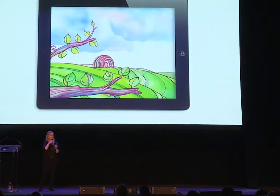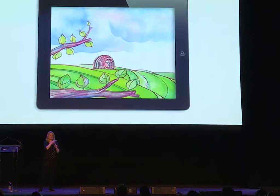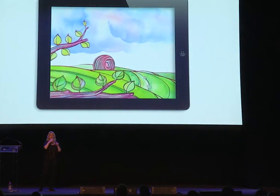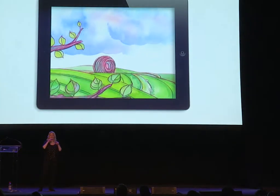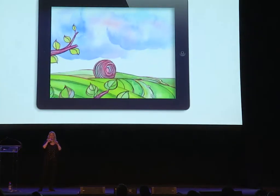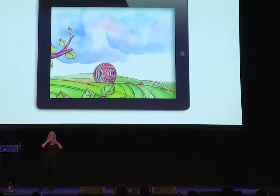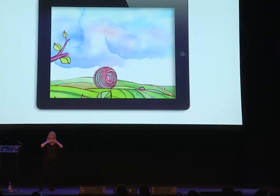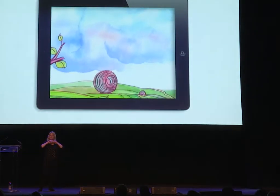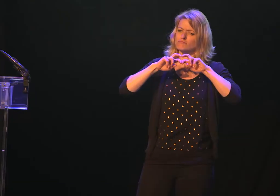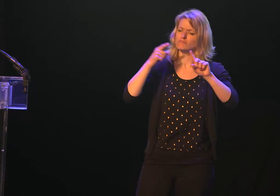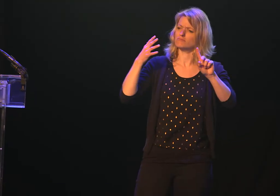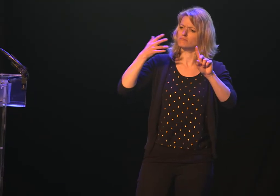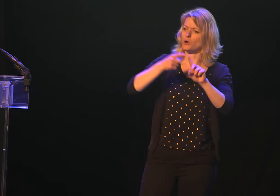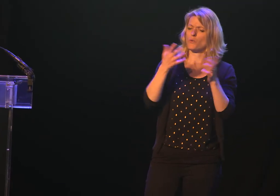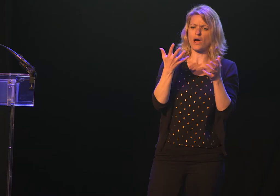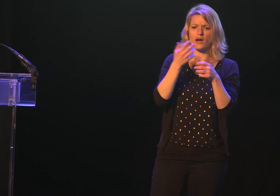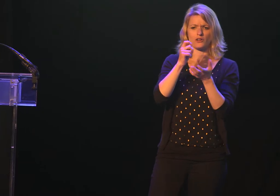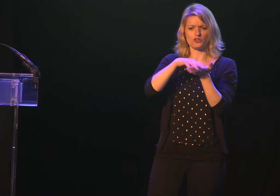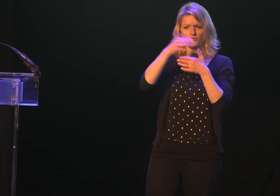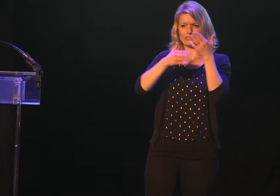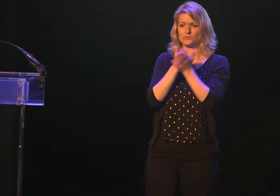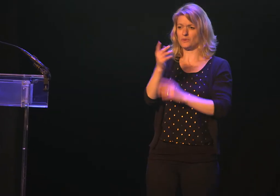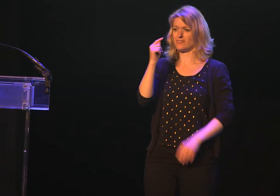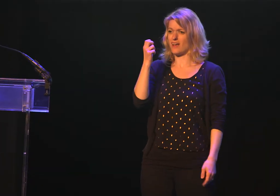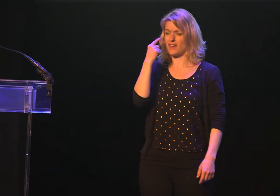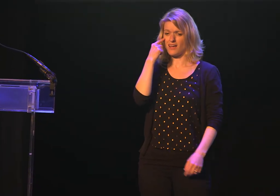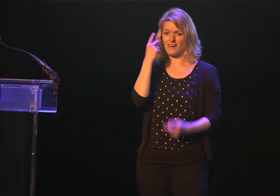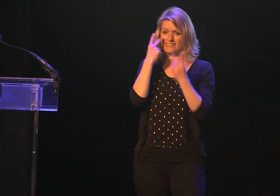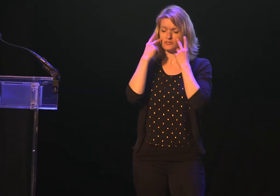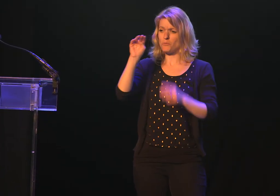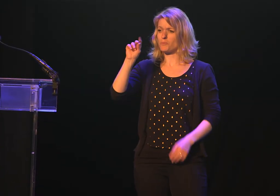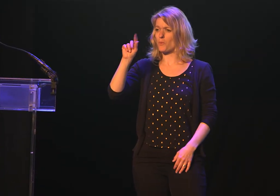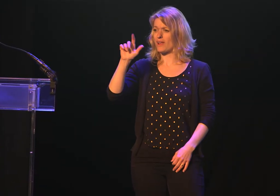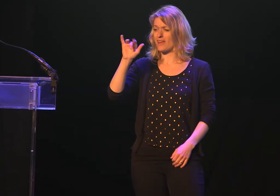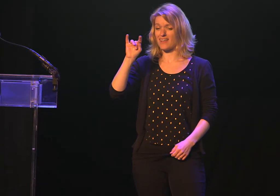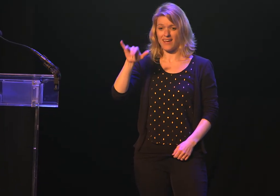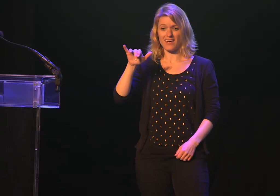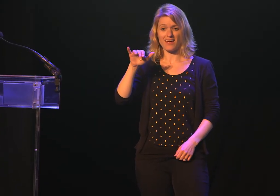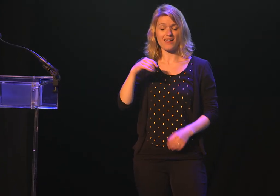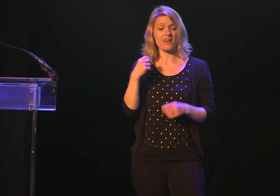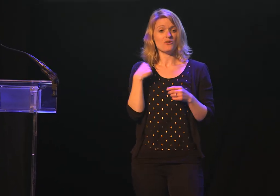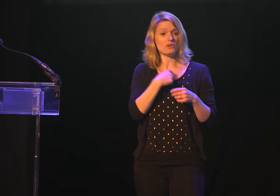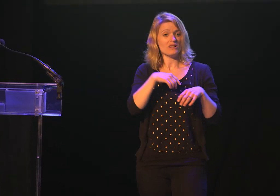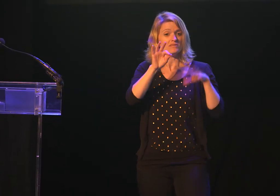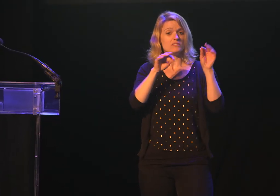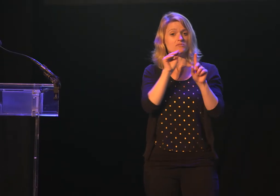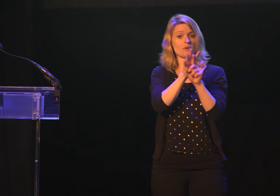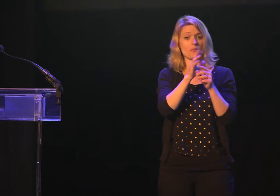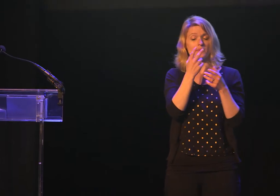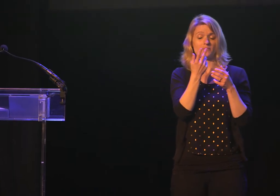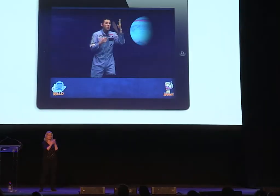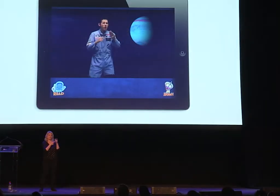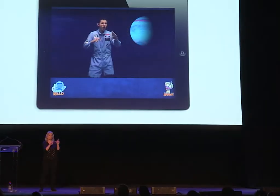The center I work within is called VL2, and this center is a research center that wants to understand what it means to learn through the